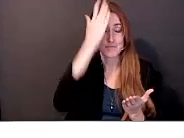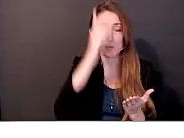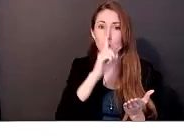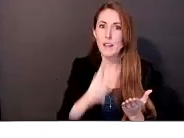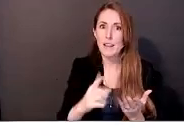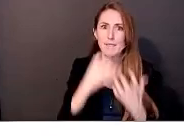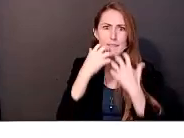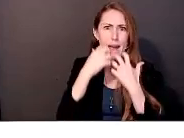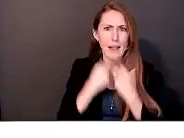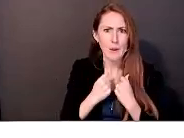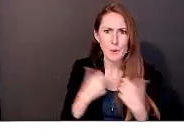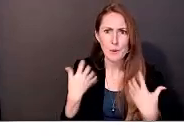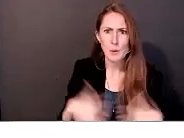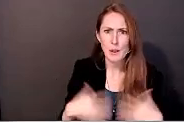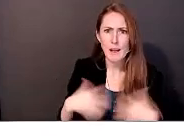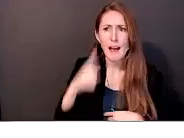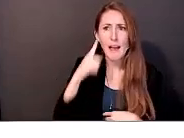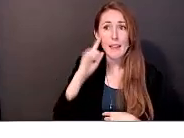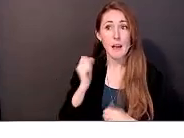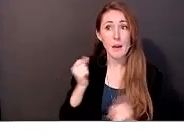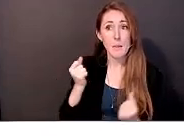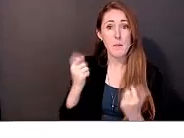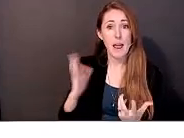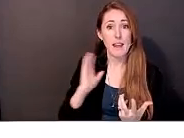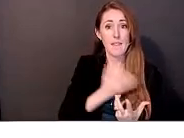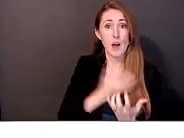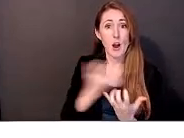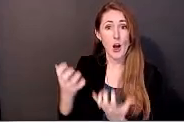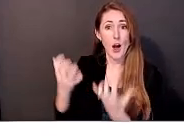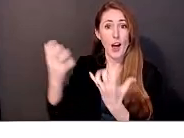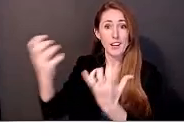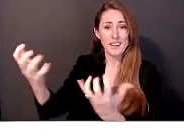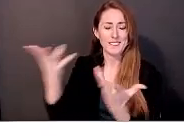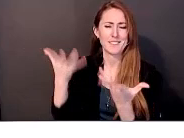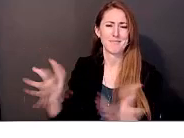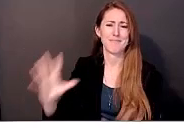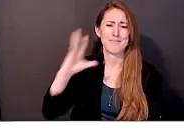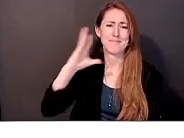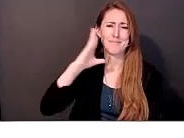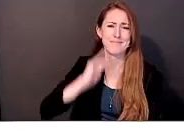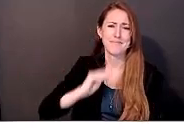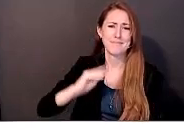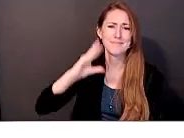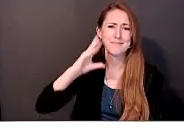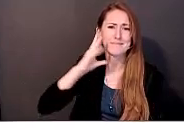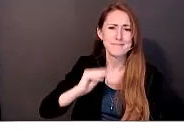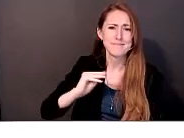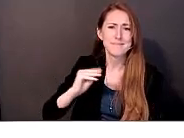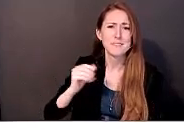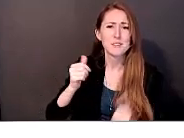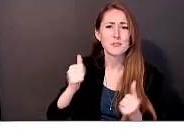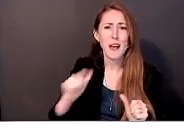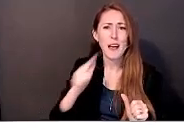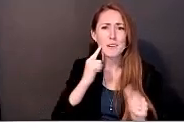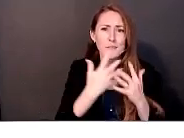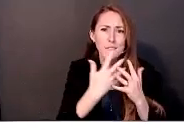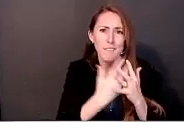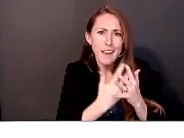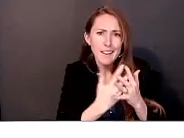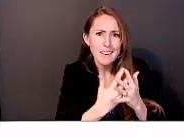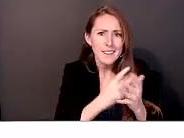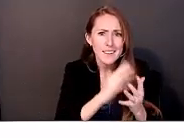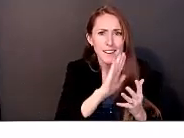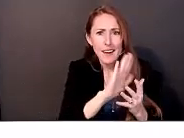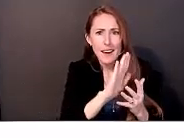attendees have experience trying to vet their prop, their deliverables, making sure